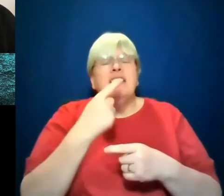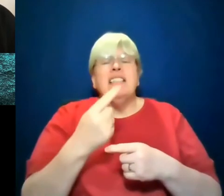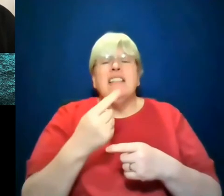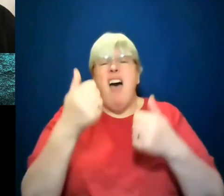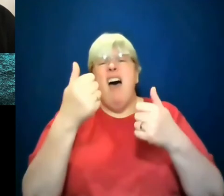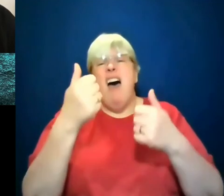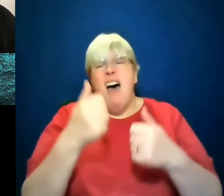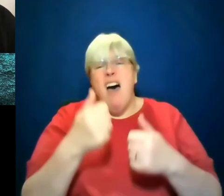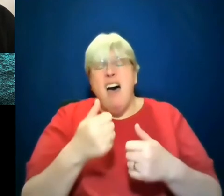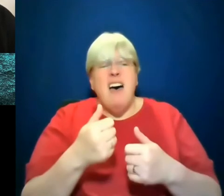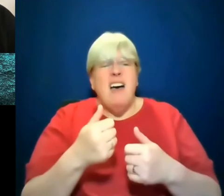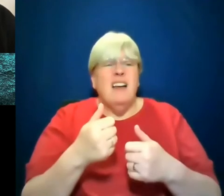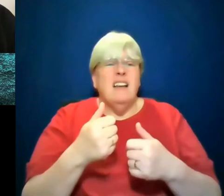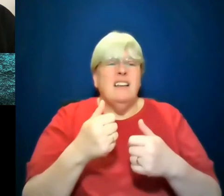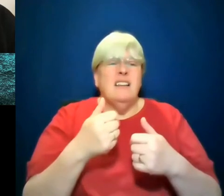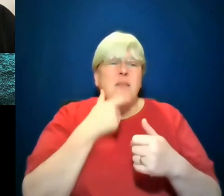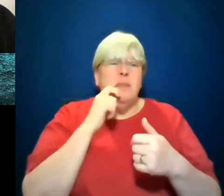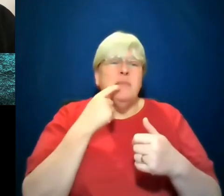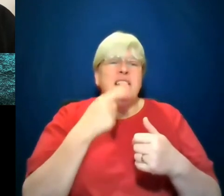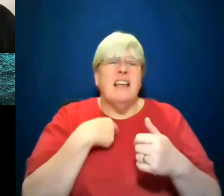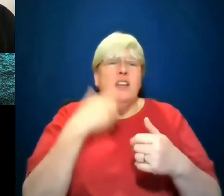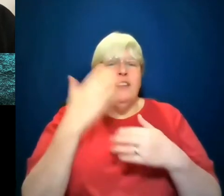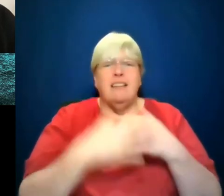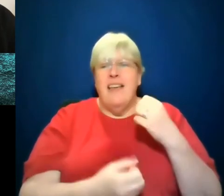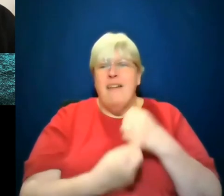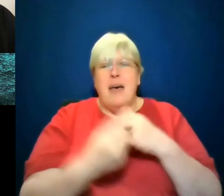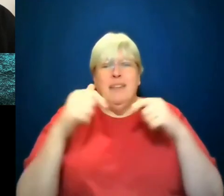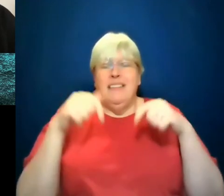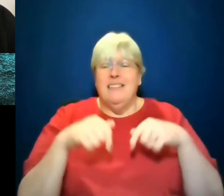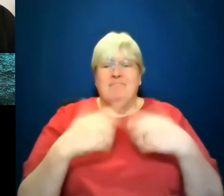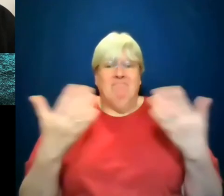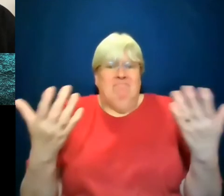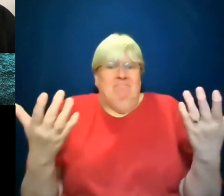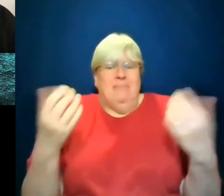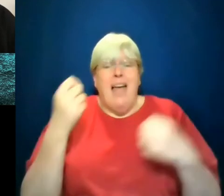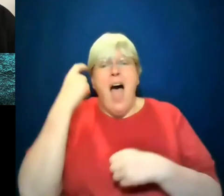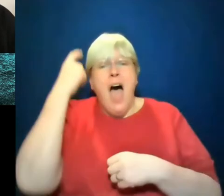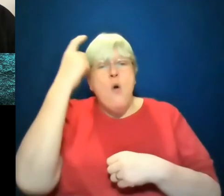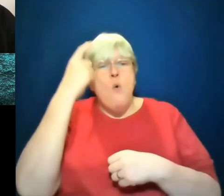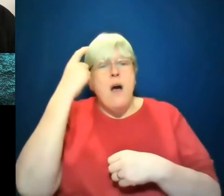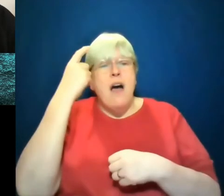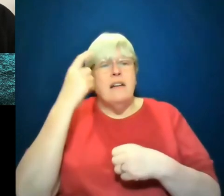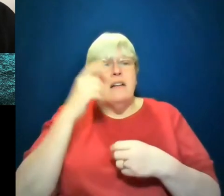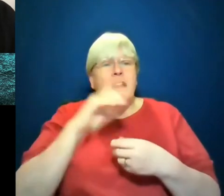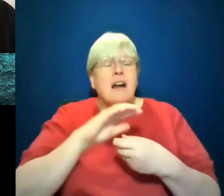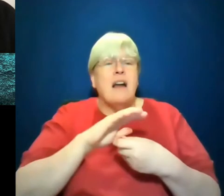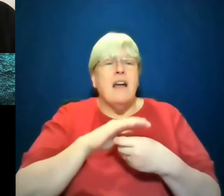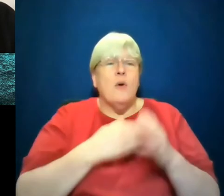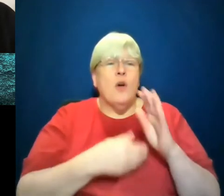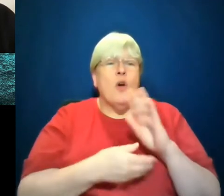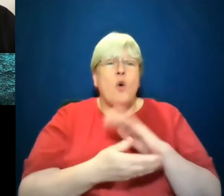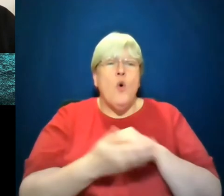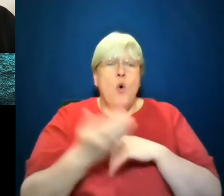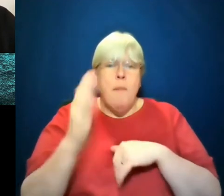history is littered with people saying that could never happen here. I wonder, and before we just go right back to the books, I